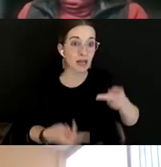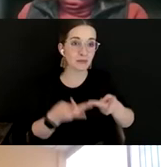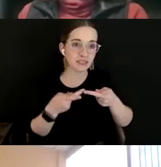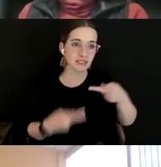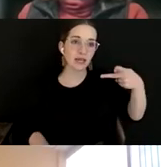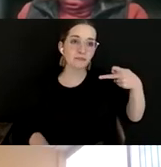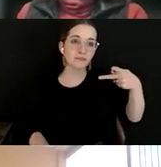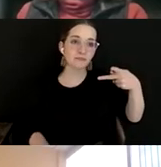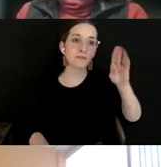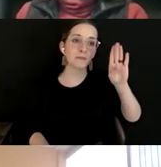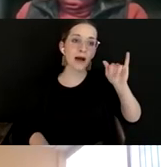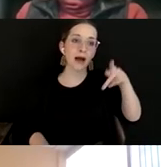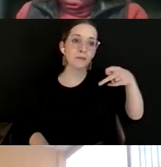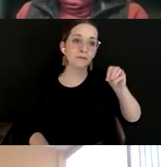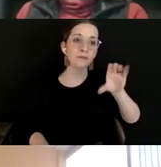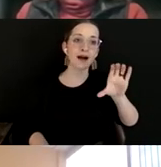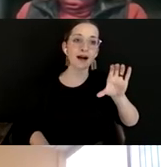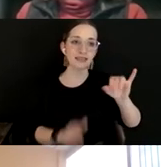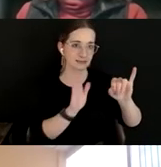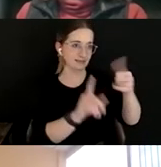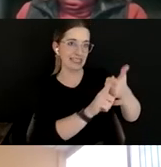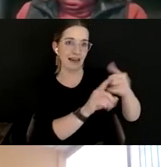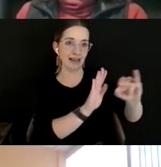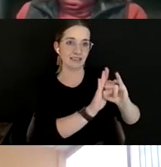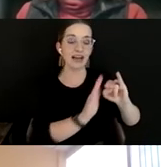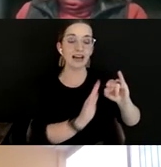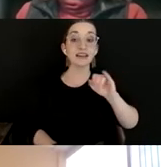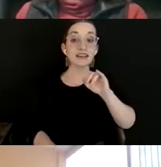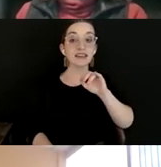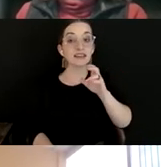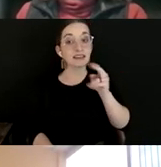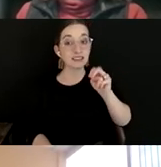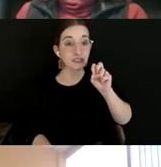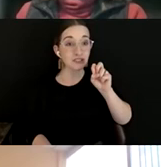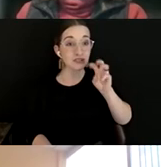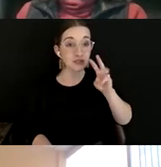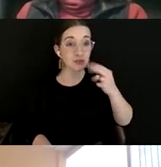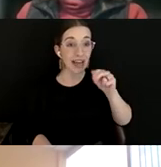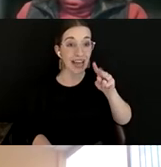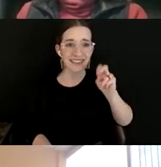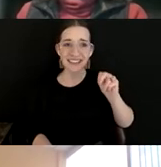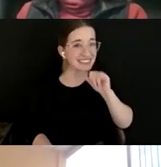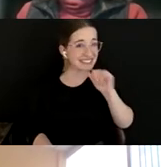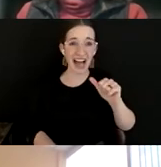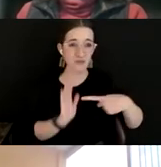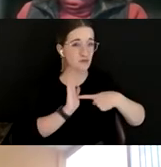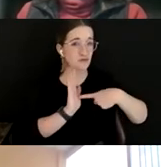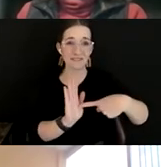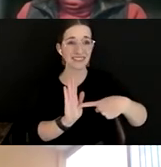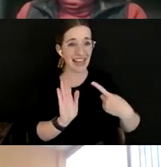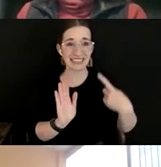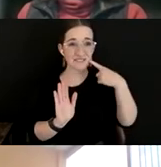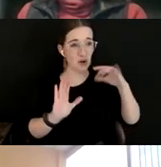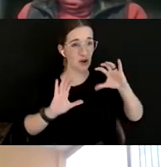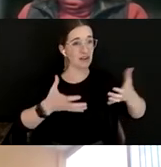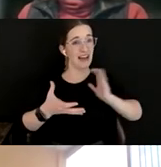self-identified as BIPOC. And the city that I am in, New Haven, that's not reflective of the demographics here. So we knew that one of the first,